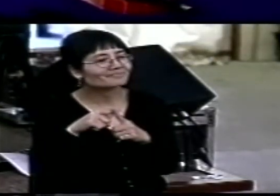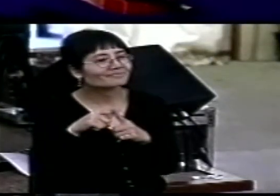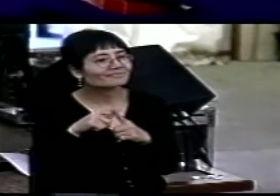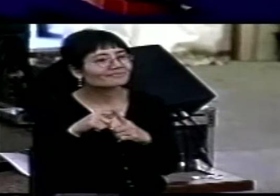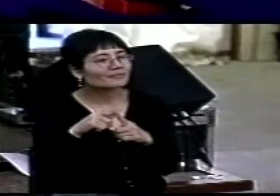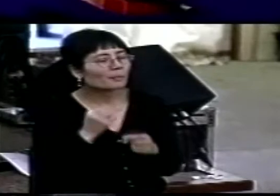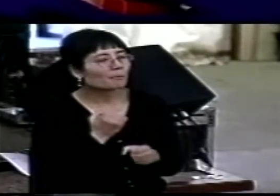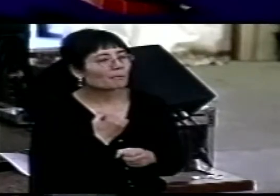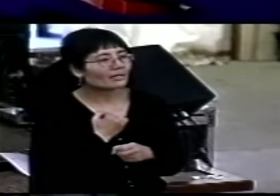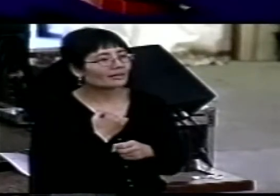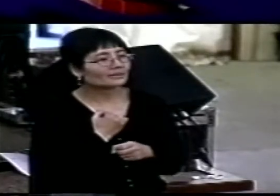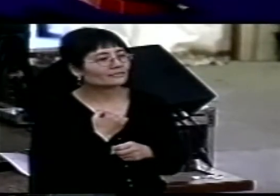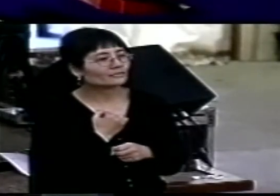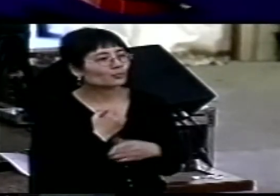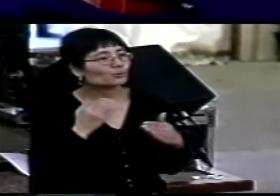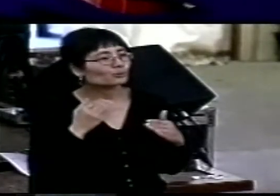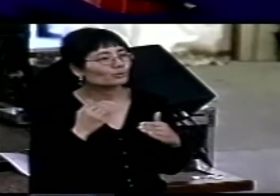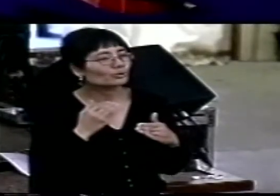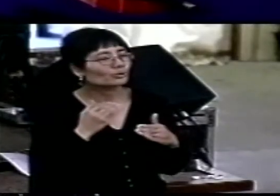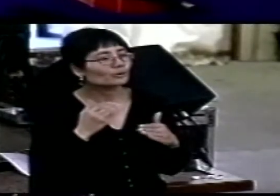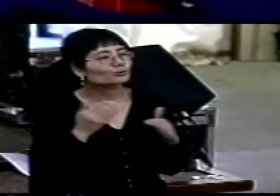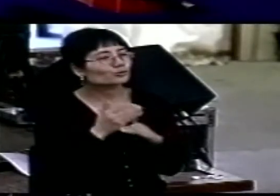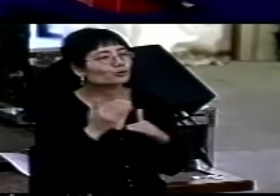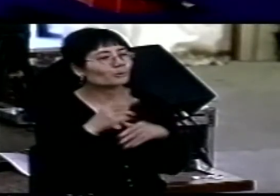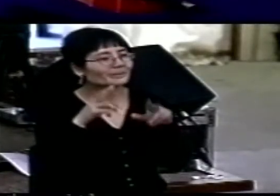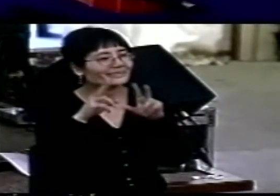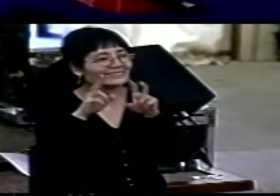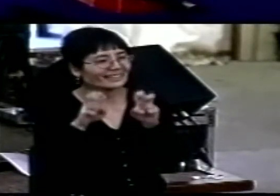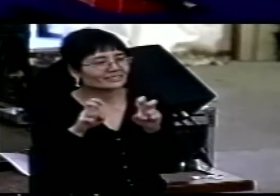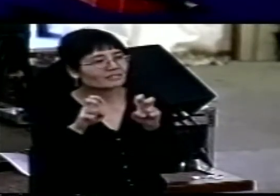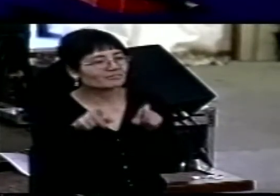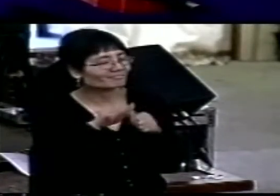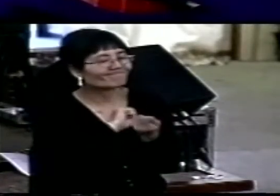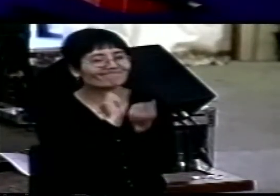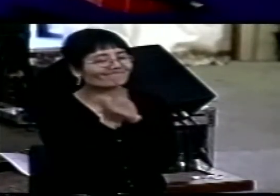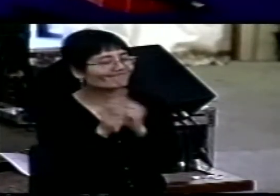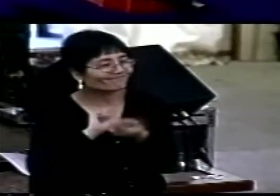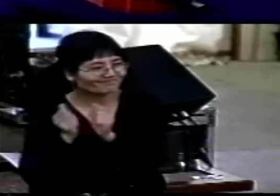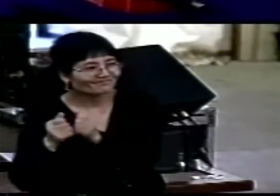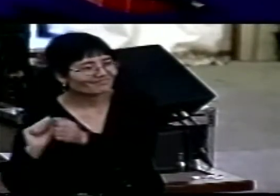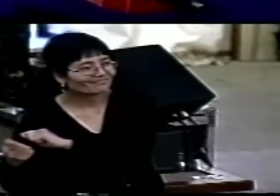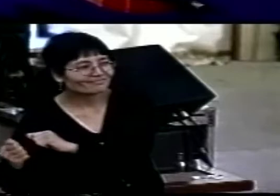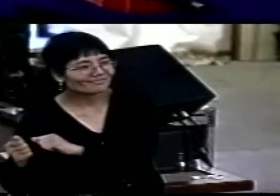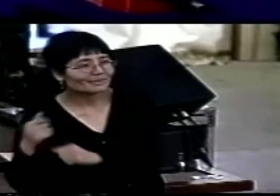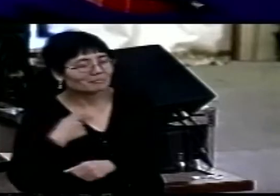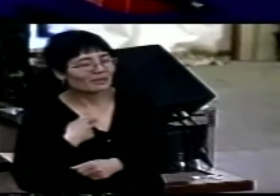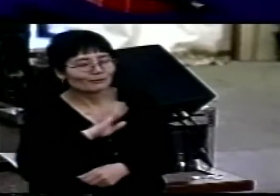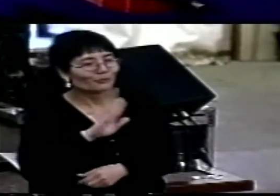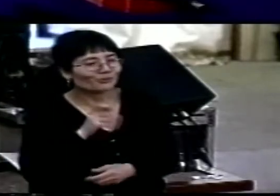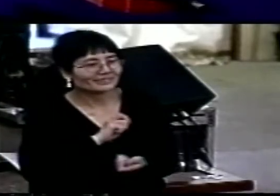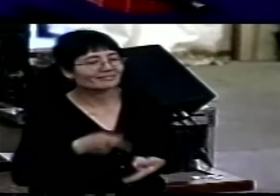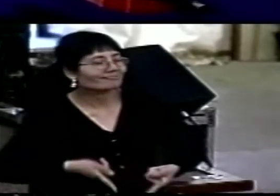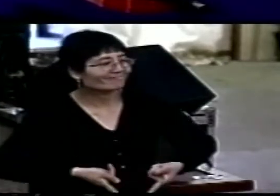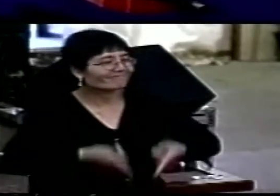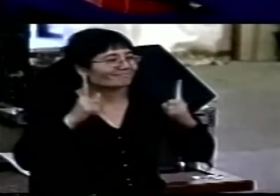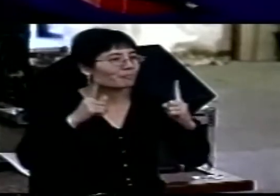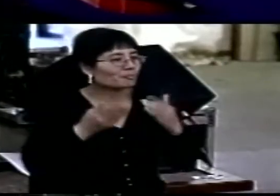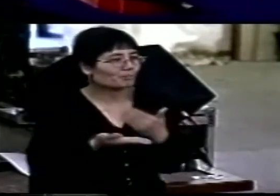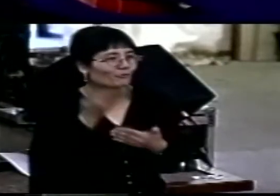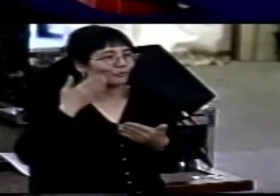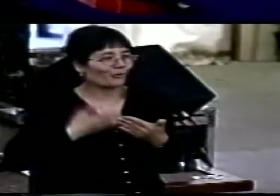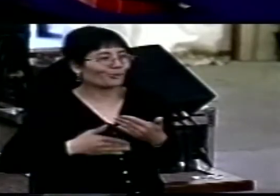get chopped and changed quite a bit. haven't quite managed the directory before, but